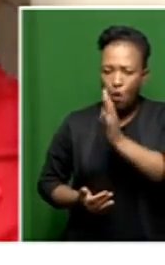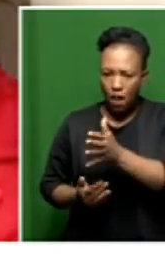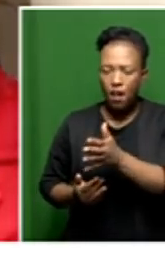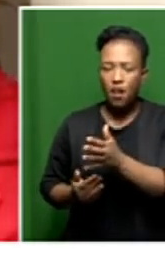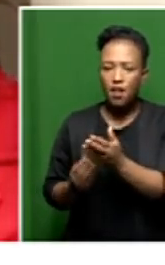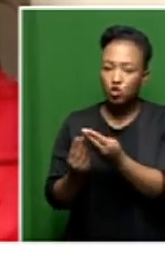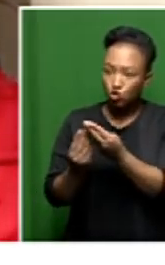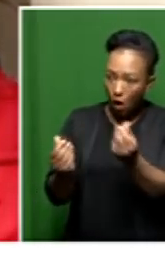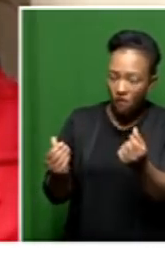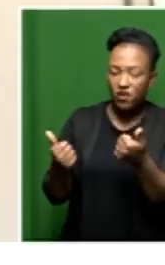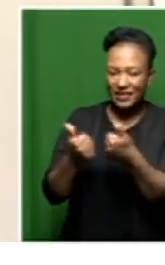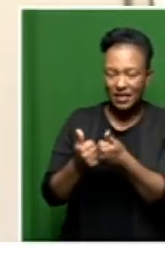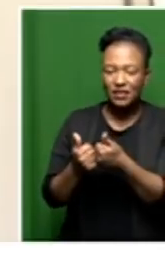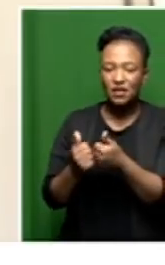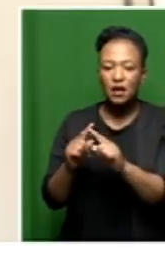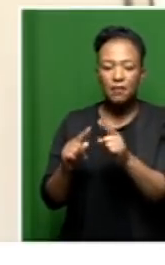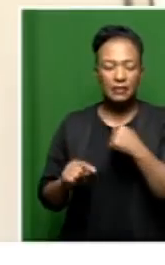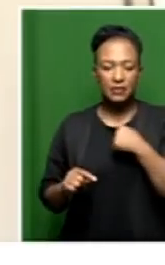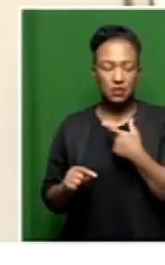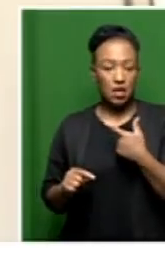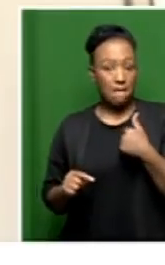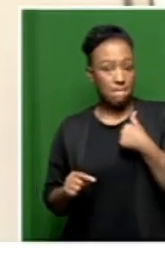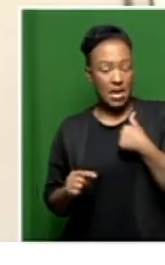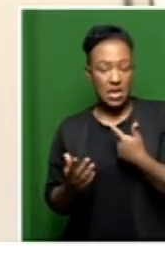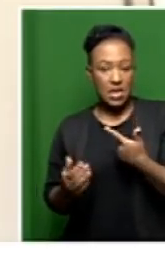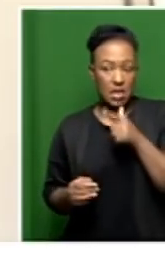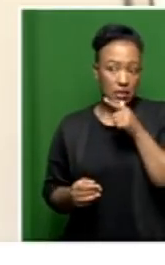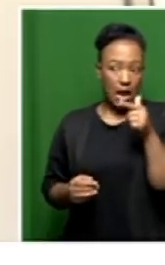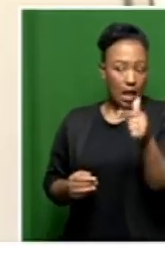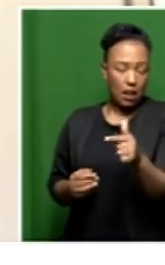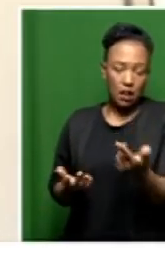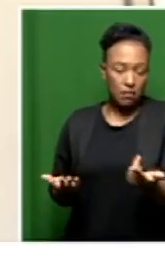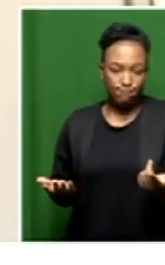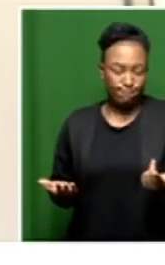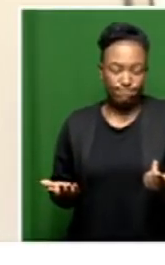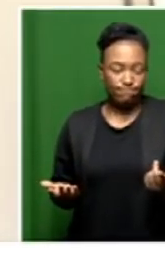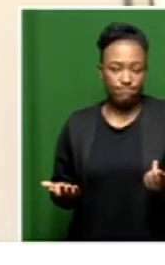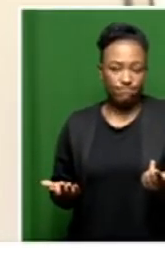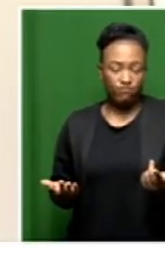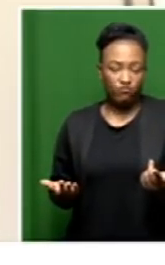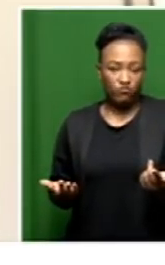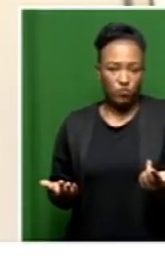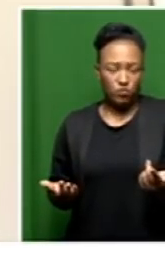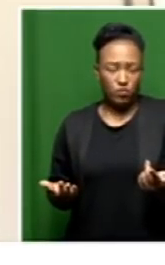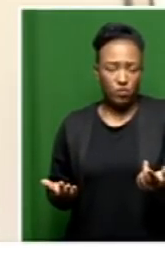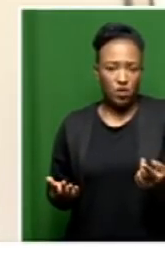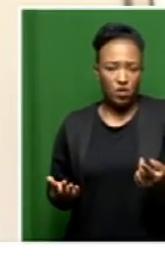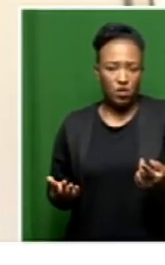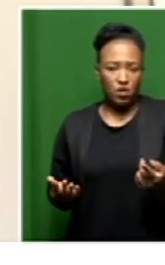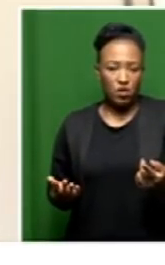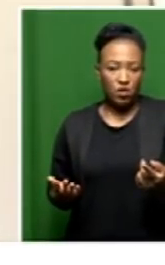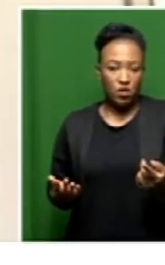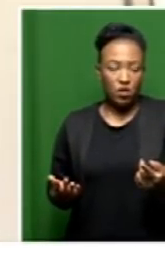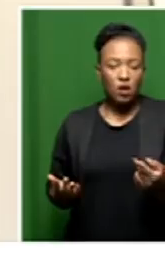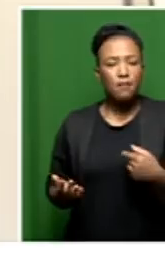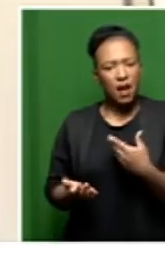address those challenges. But I really wouldn't tell you, we were at pains of getting, and I can